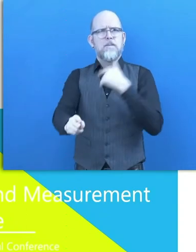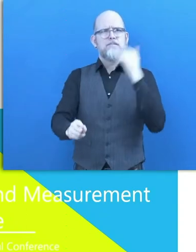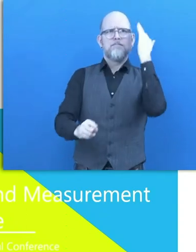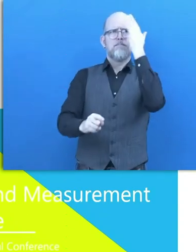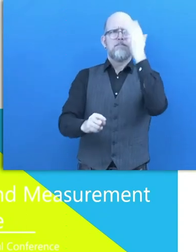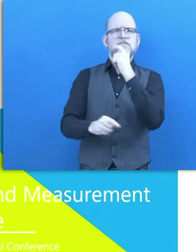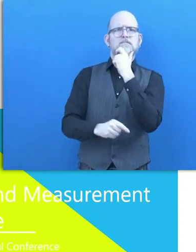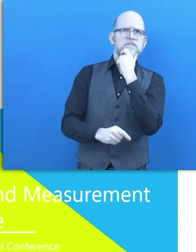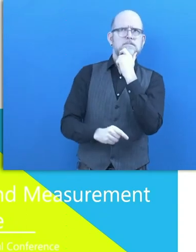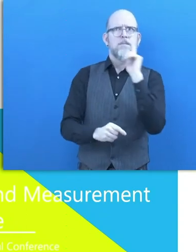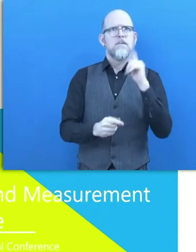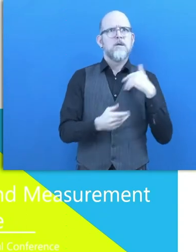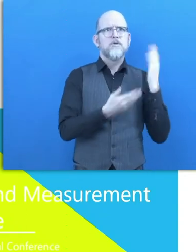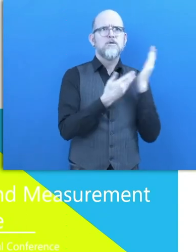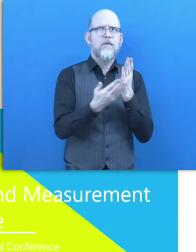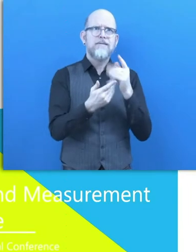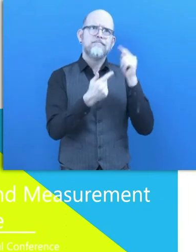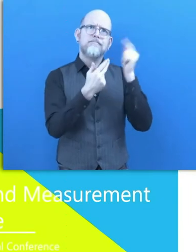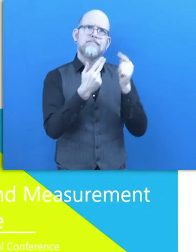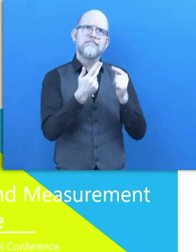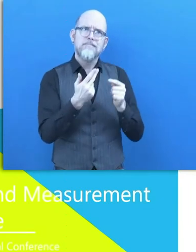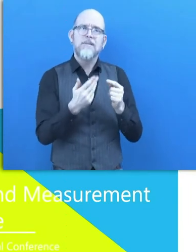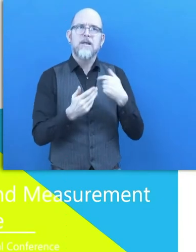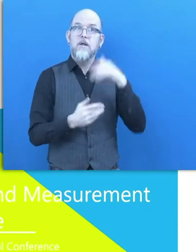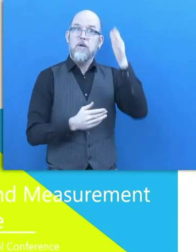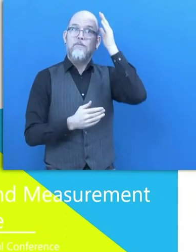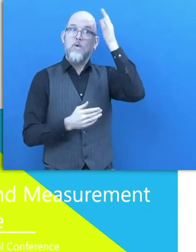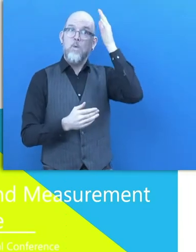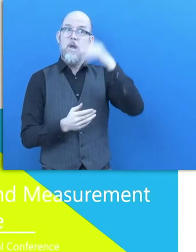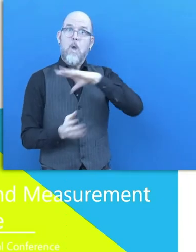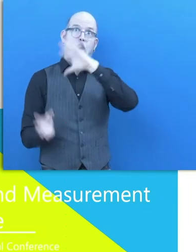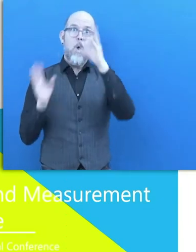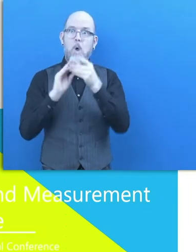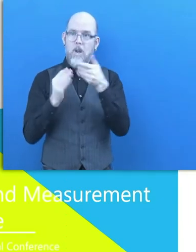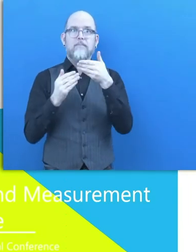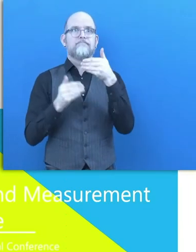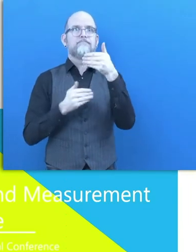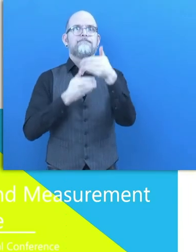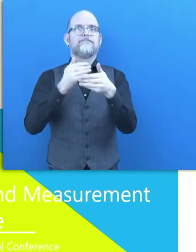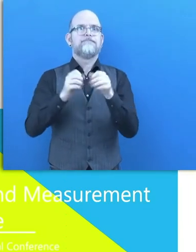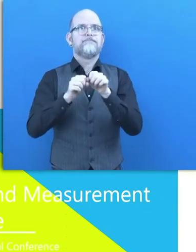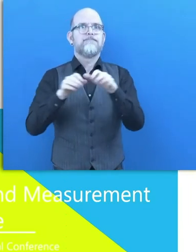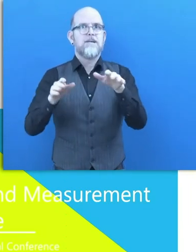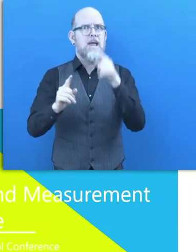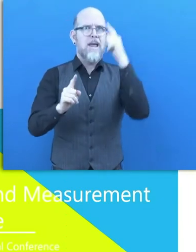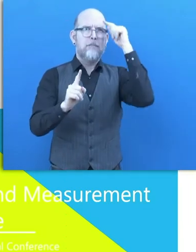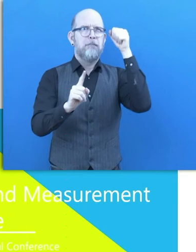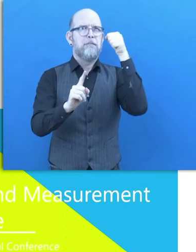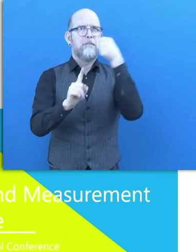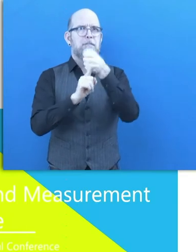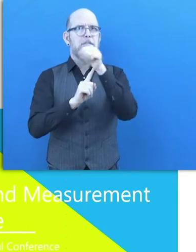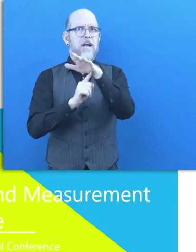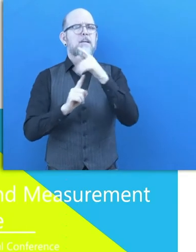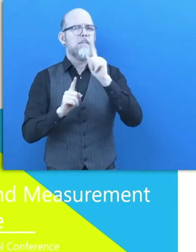And for the future, we will do everything we do in an impact-oriented way. And with every new